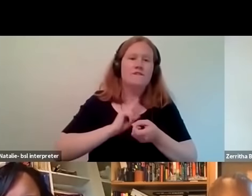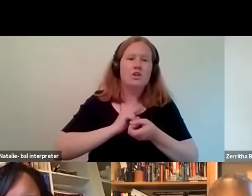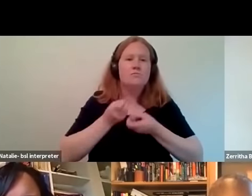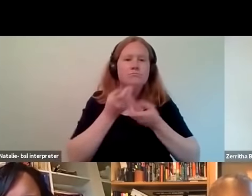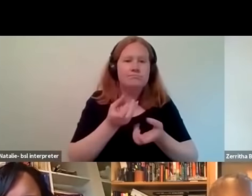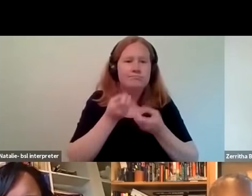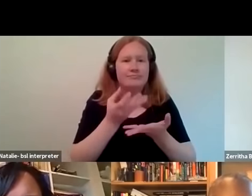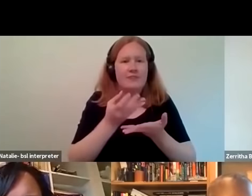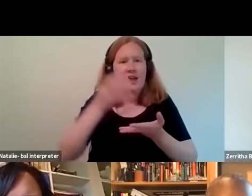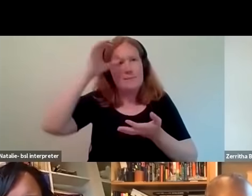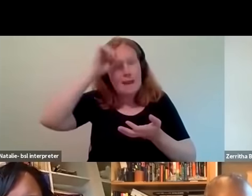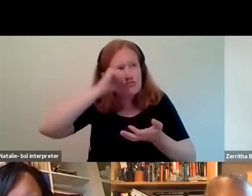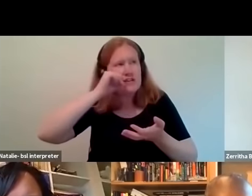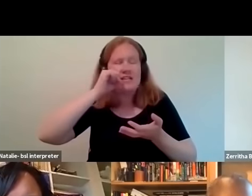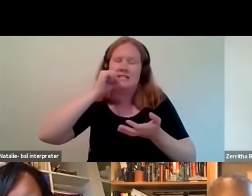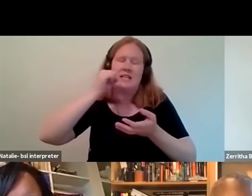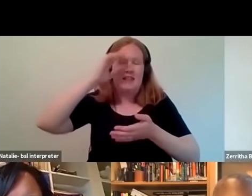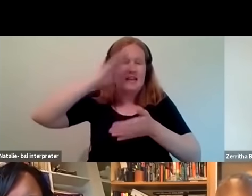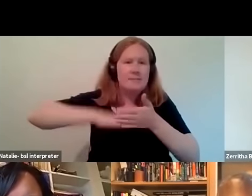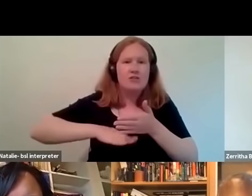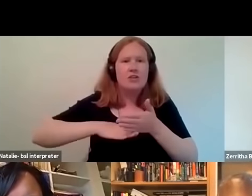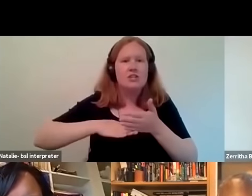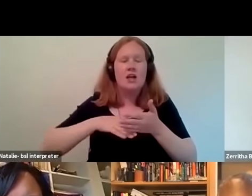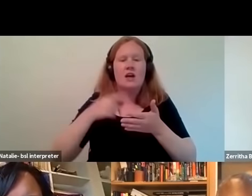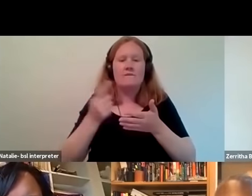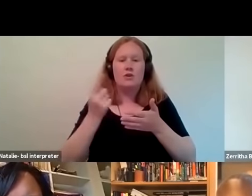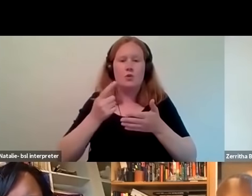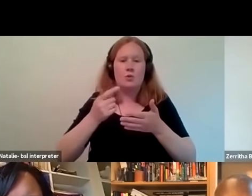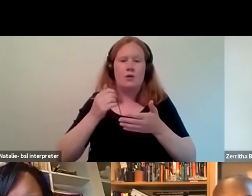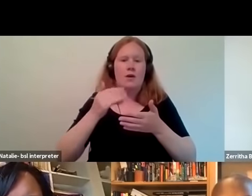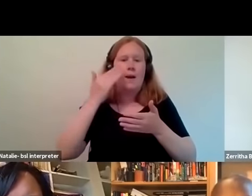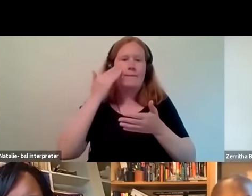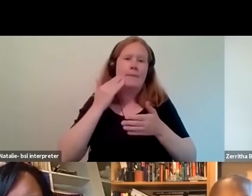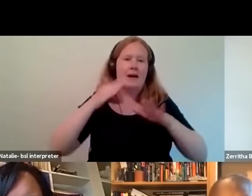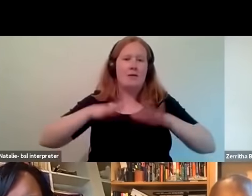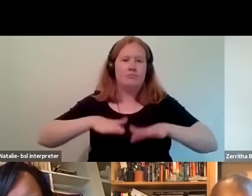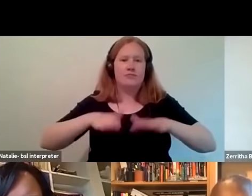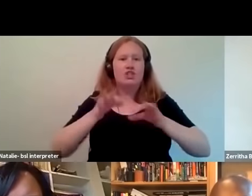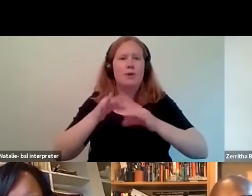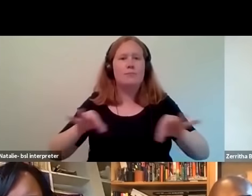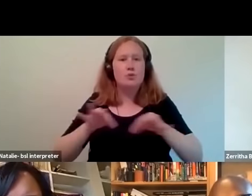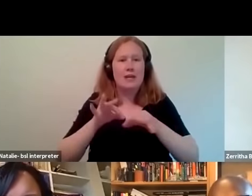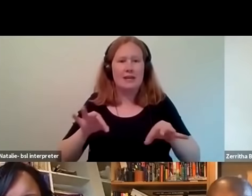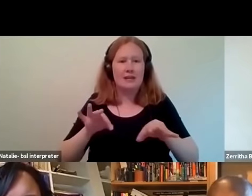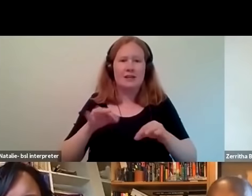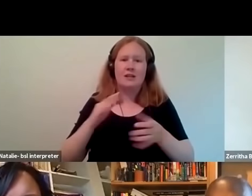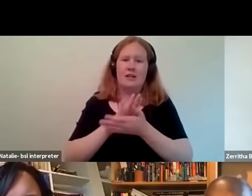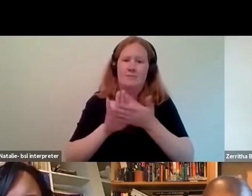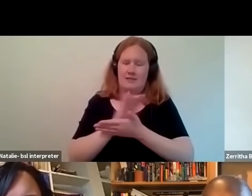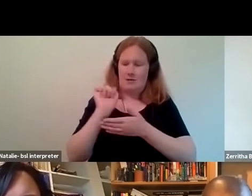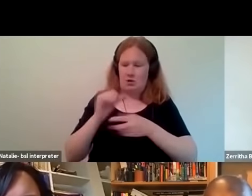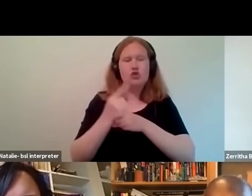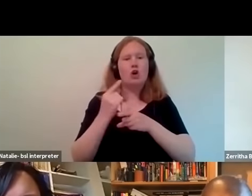of black british music producers um and what they're talking about is a succession of genres